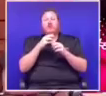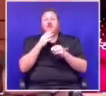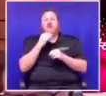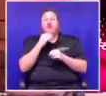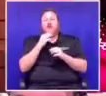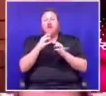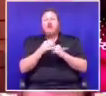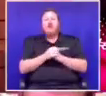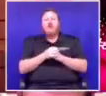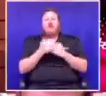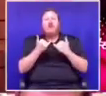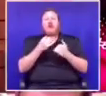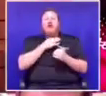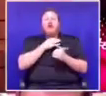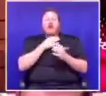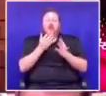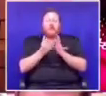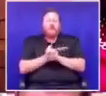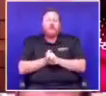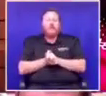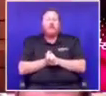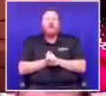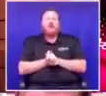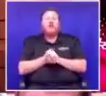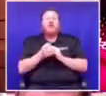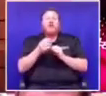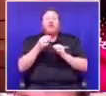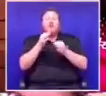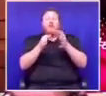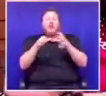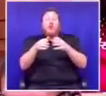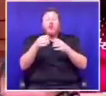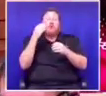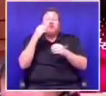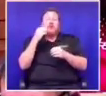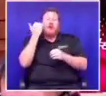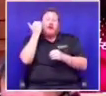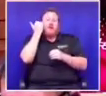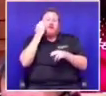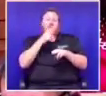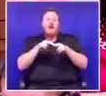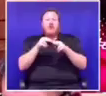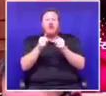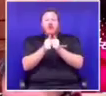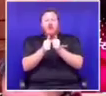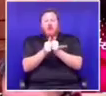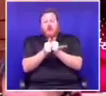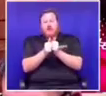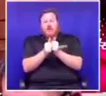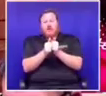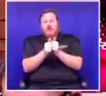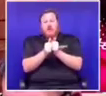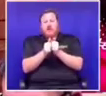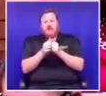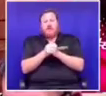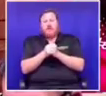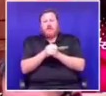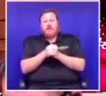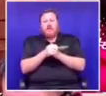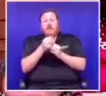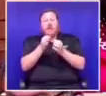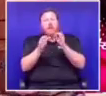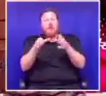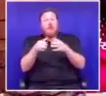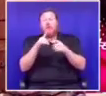In the case where parties in the government of national unity are unable to reach concessors.